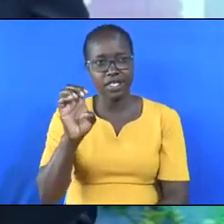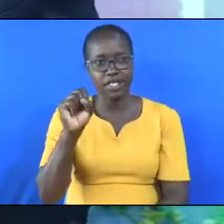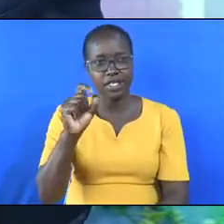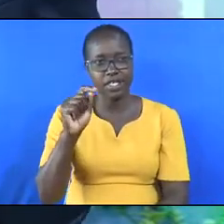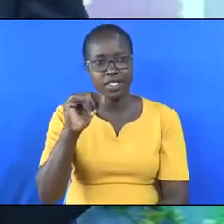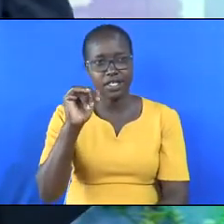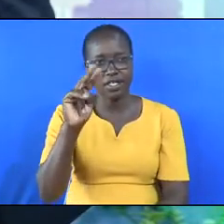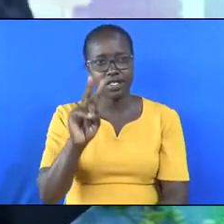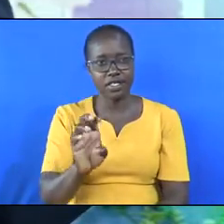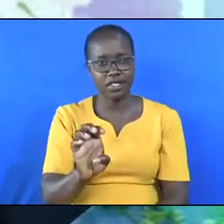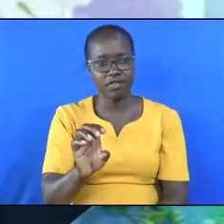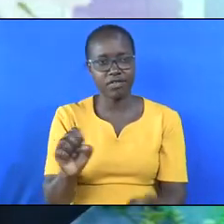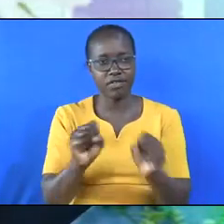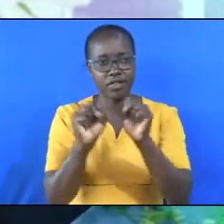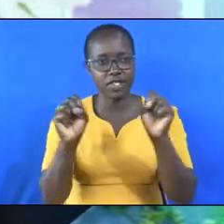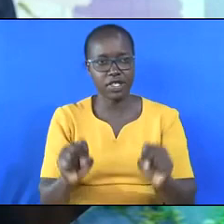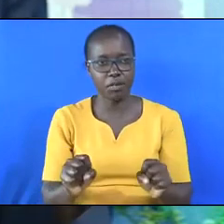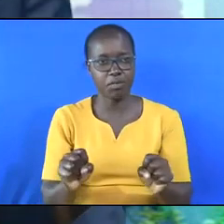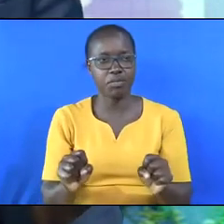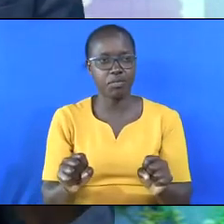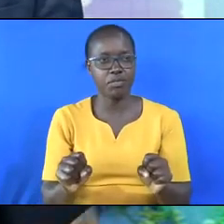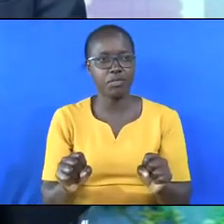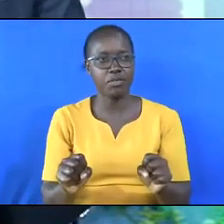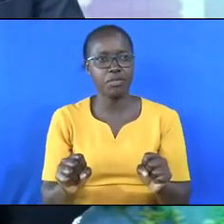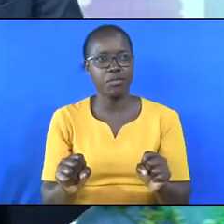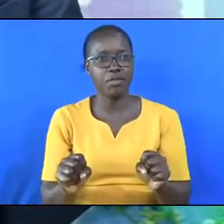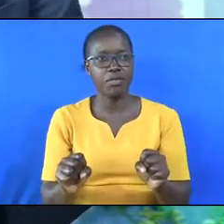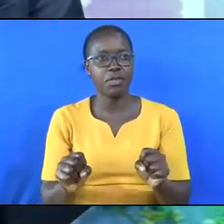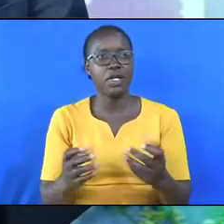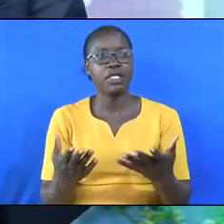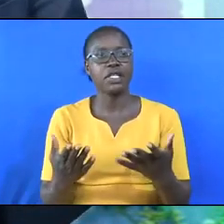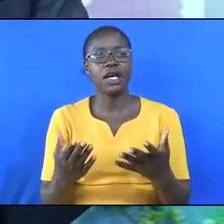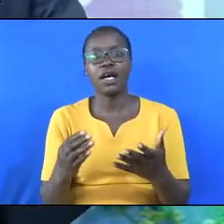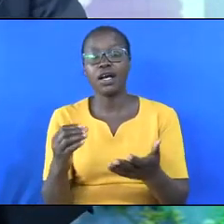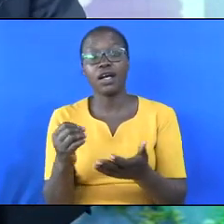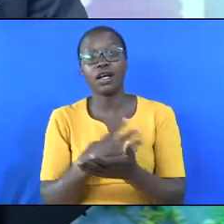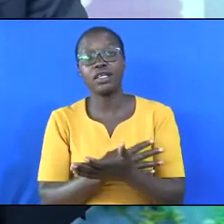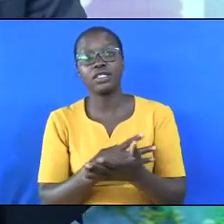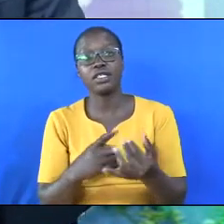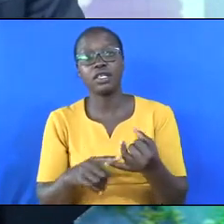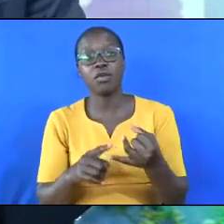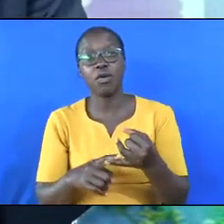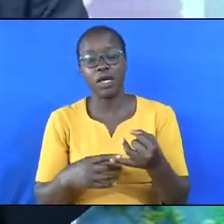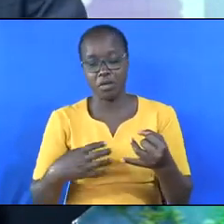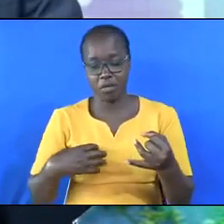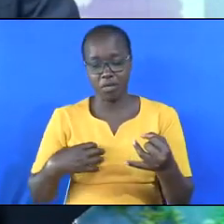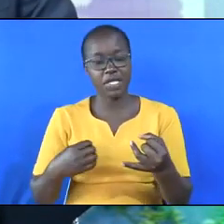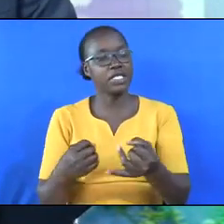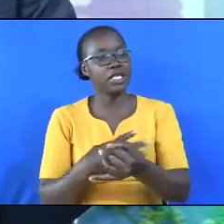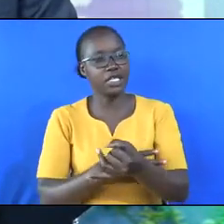Let me tell you about the top ten cancers in Kenya. Top ten cancers. Number one is breast cancer, cancer of the cervix,